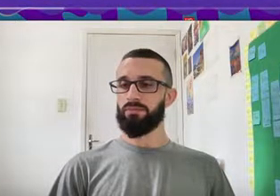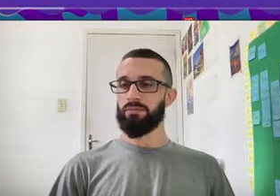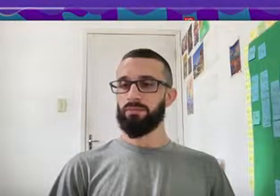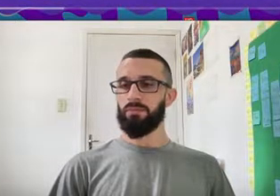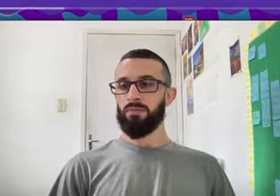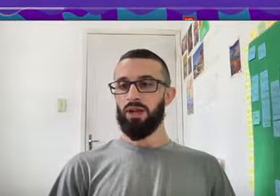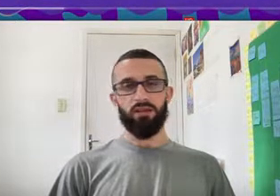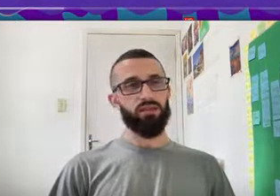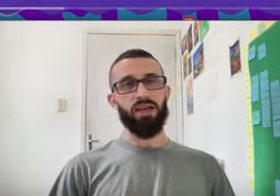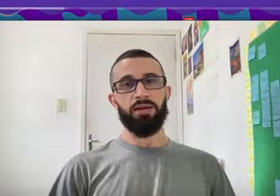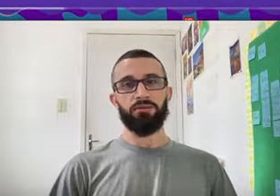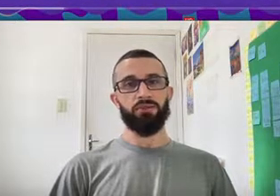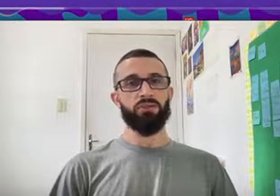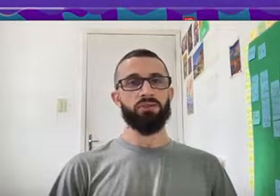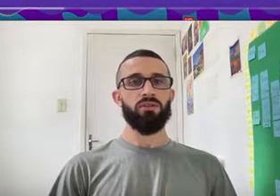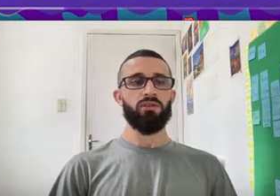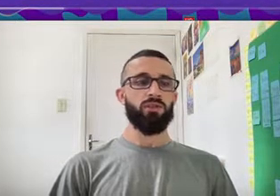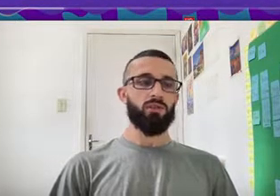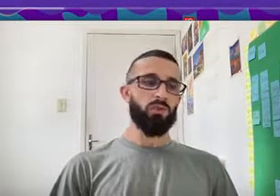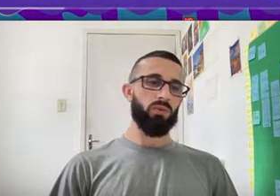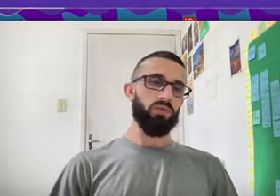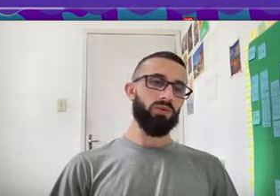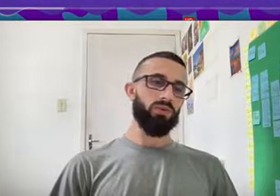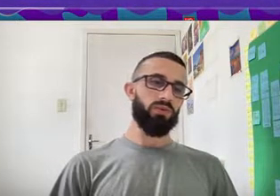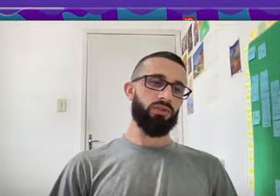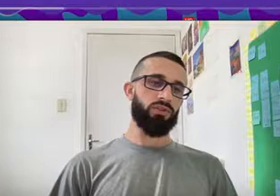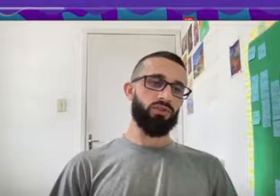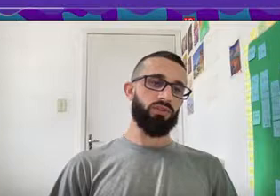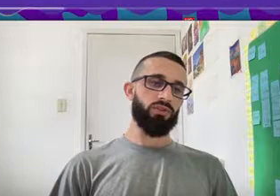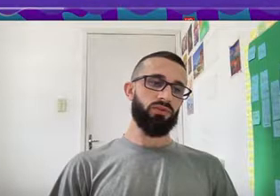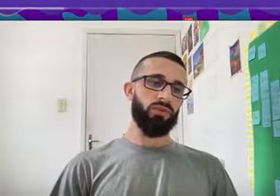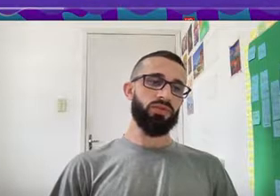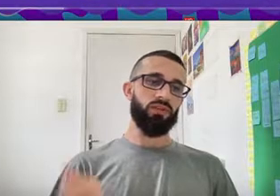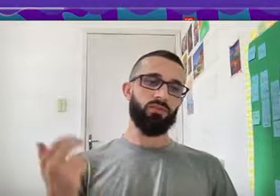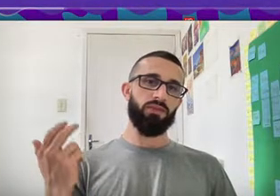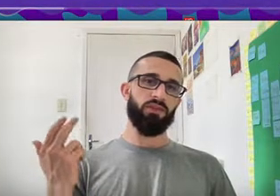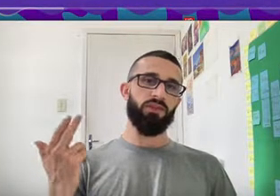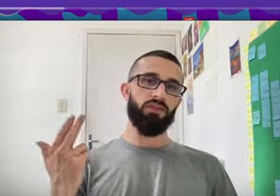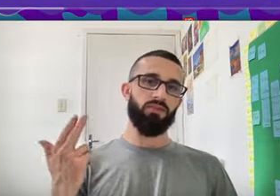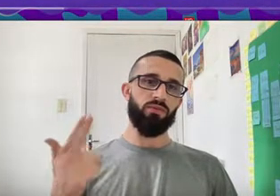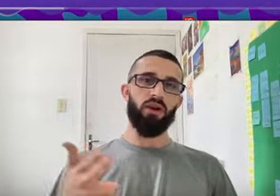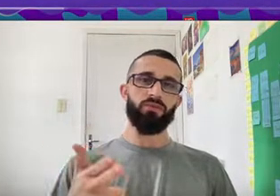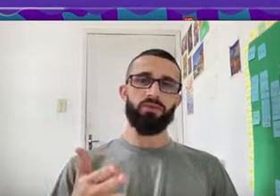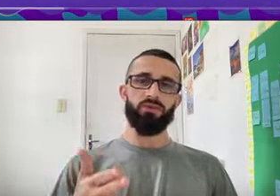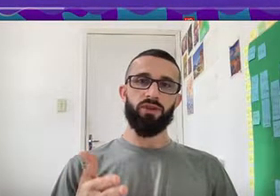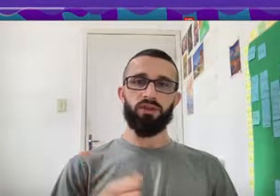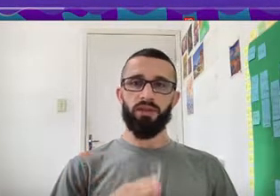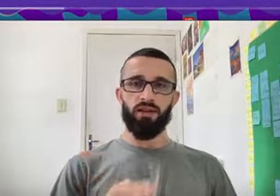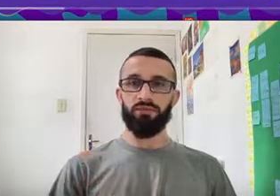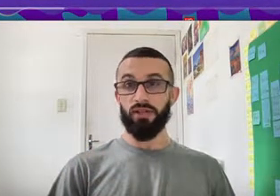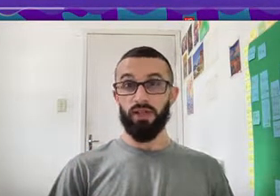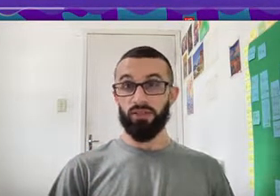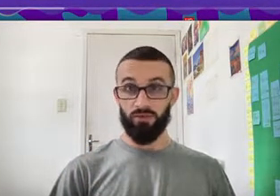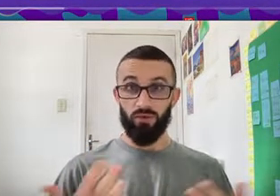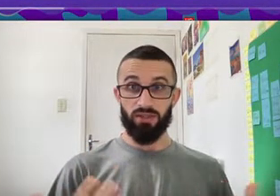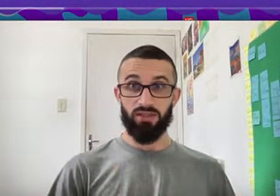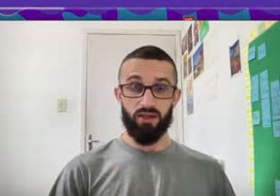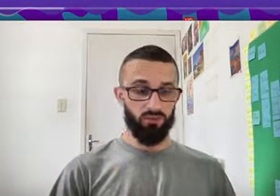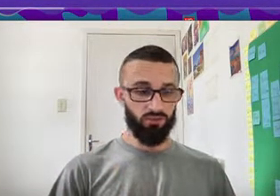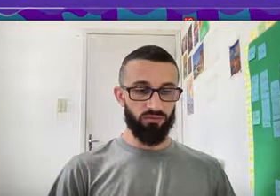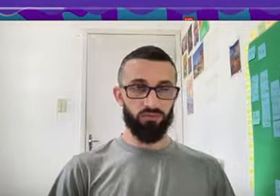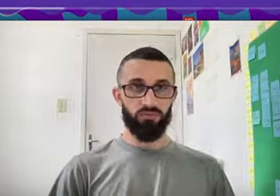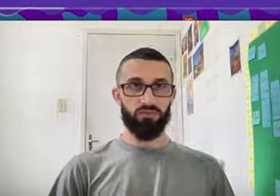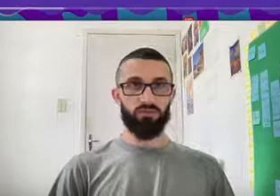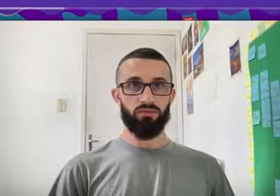A Feft Or When Somebody Robs You And They Have A Gun Um